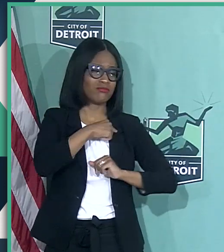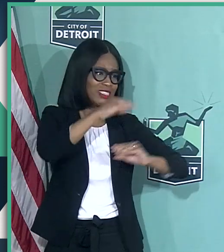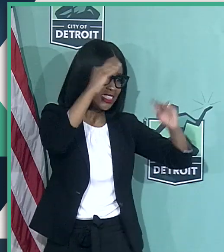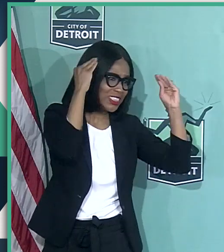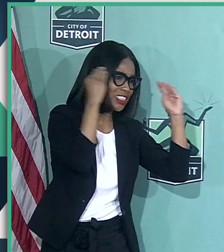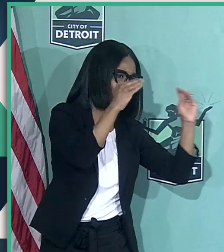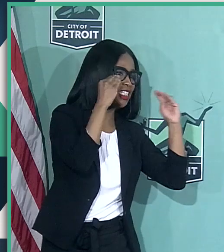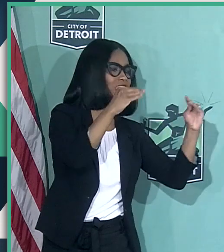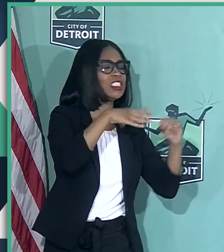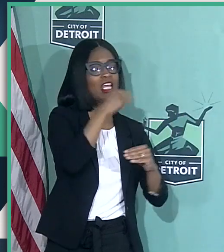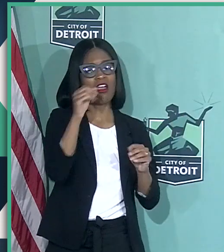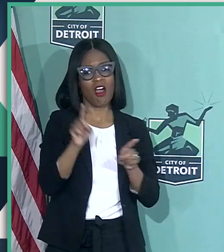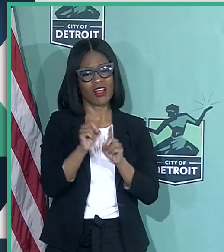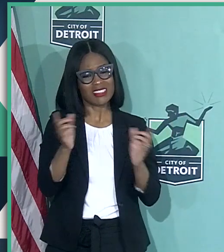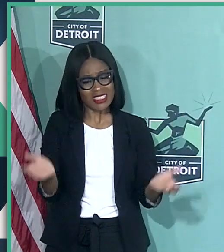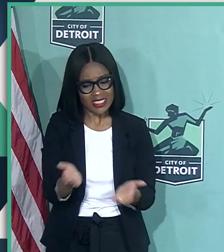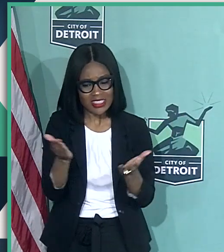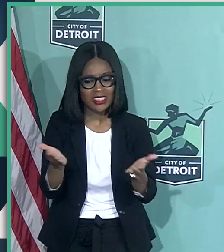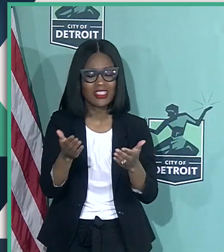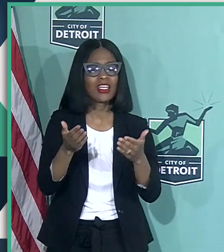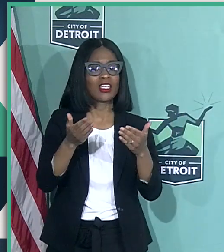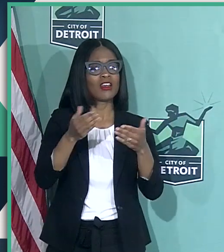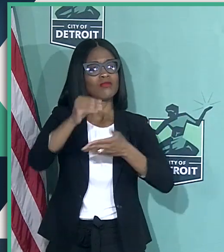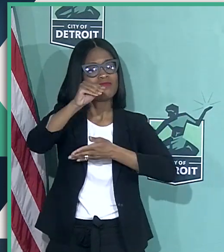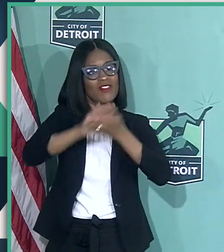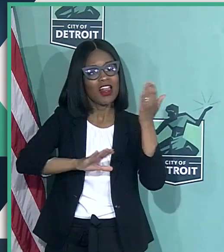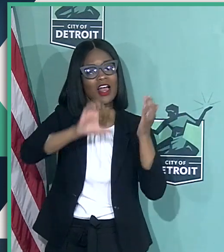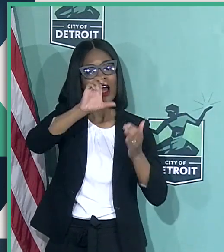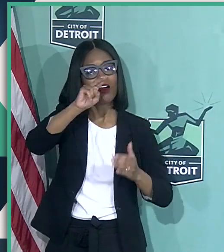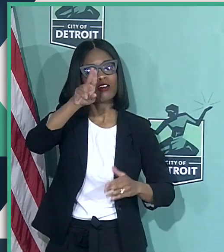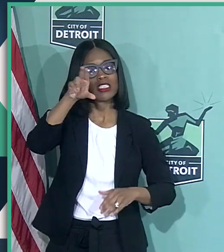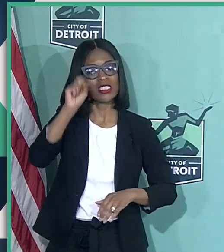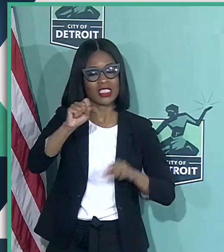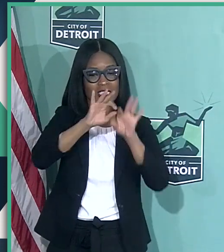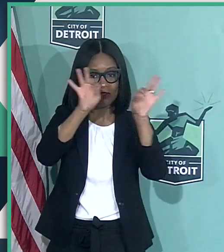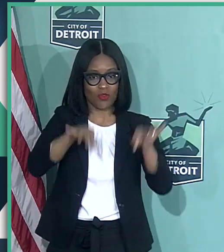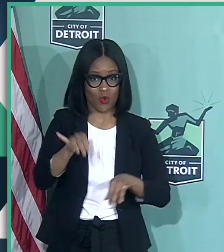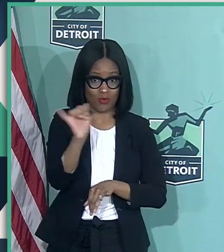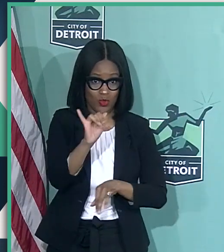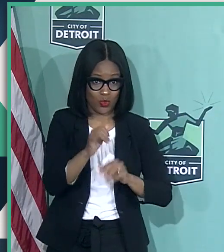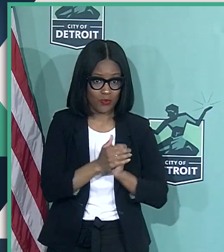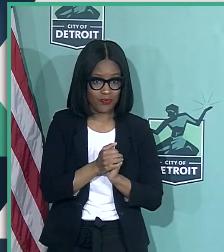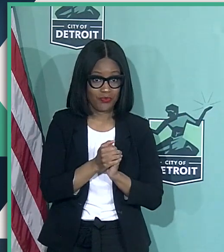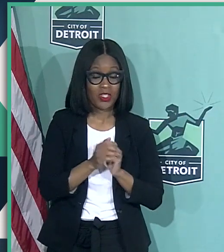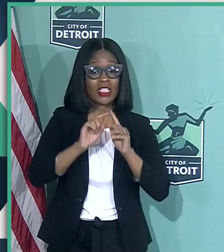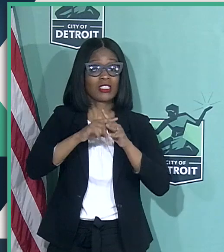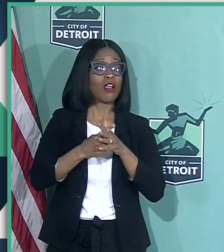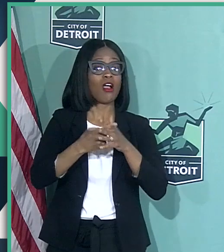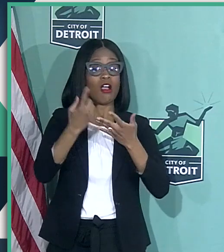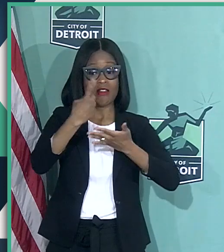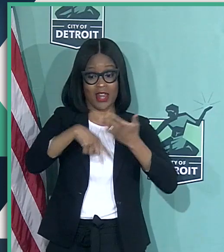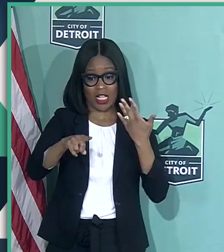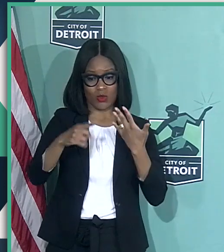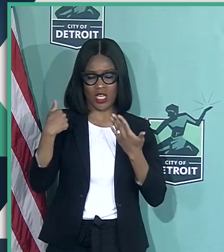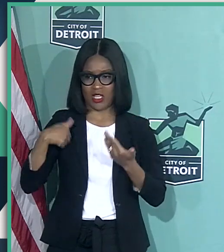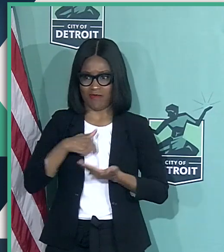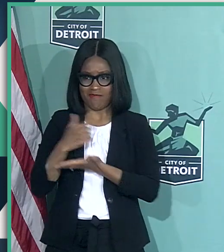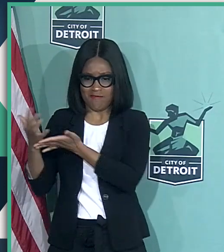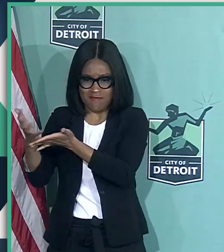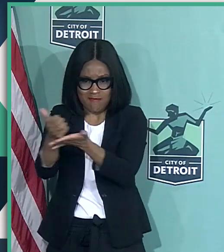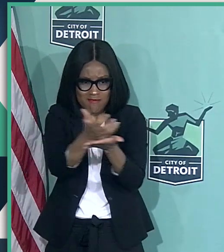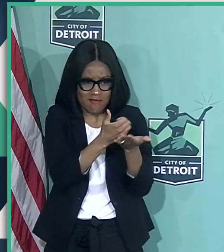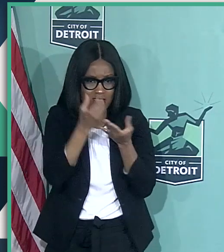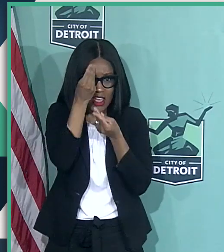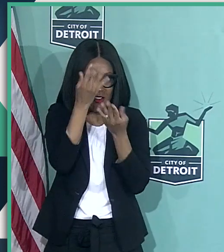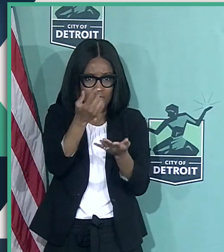but we're also encouraging them to complete the census as well. Starting next week, we are gathering information for all of the seniors.